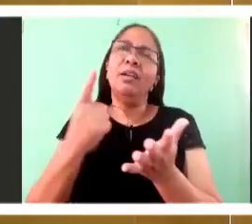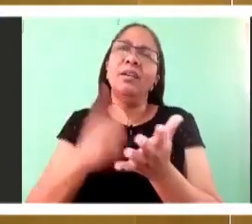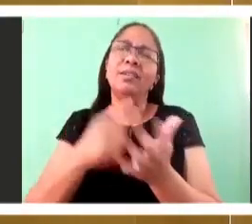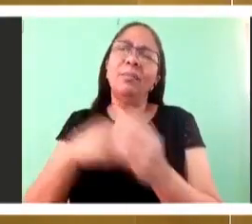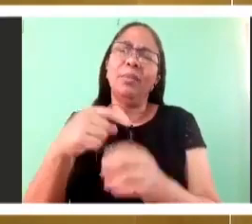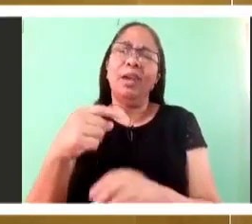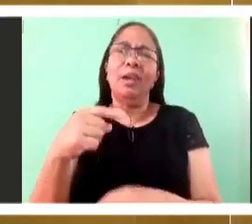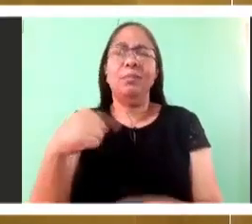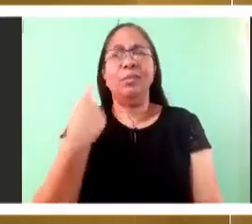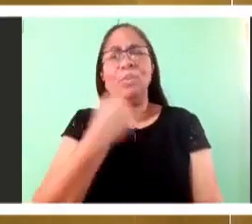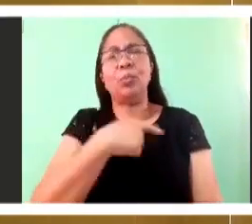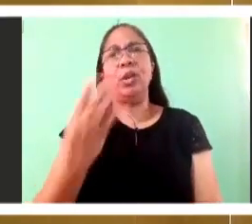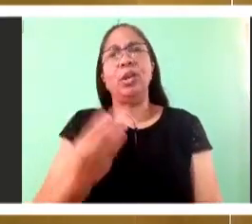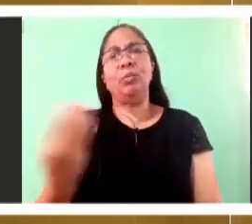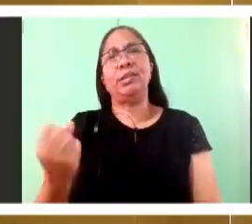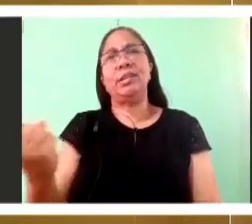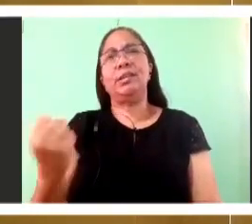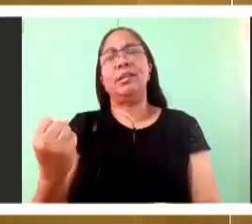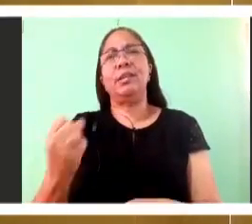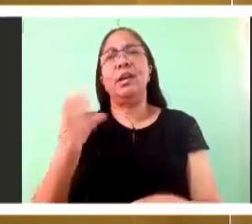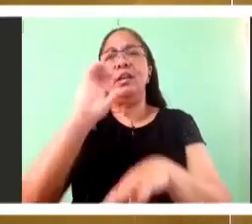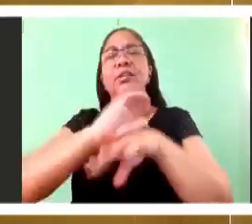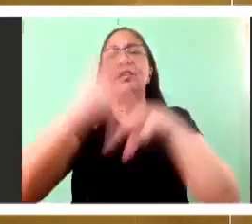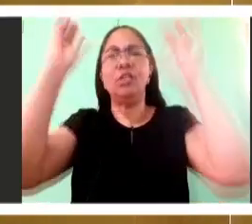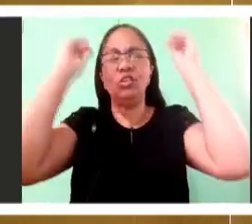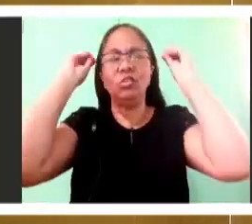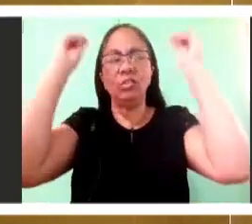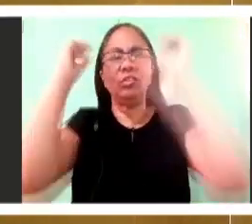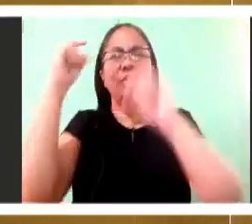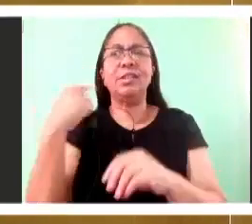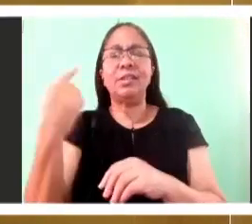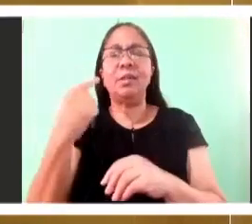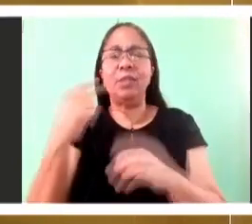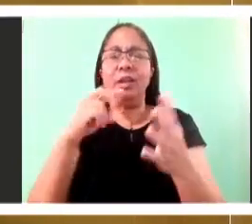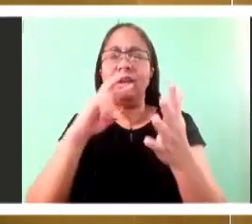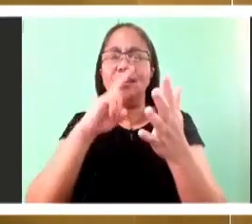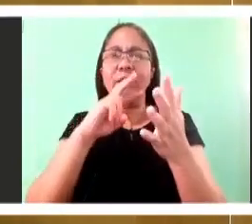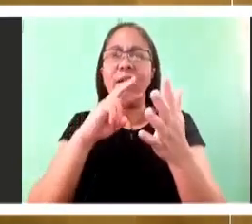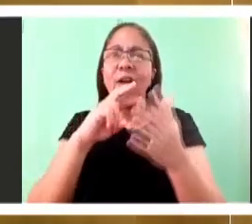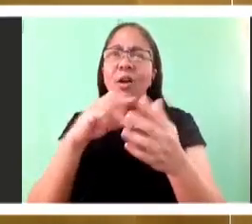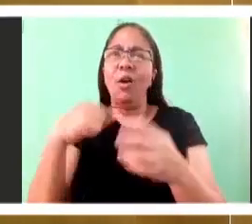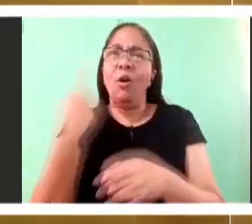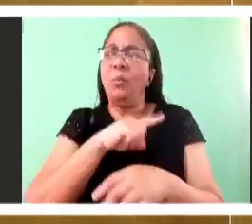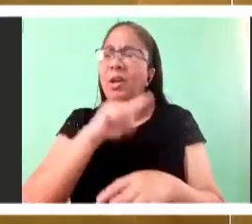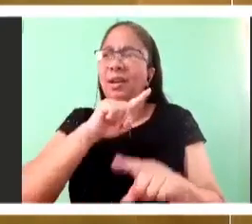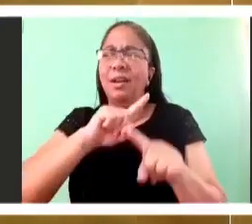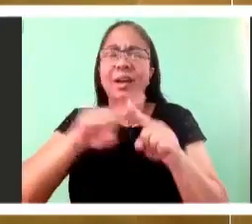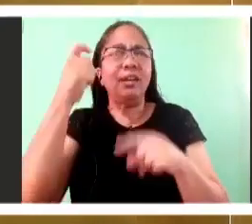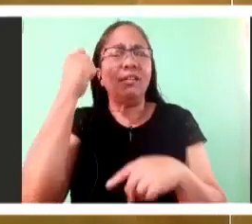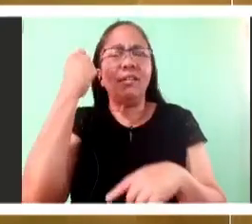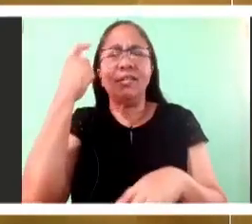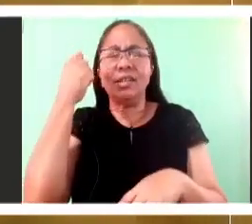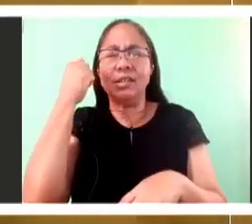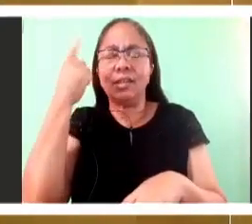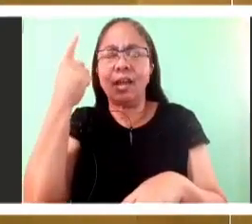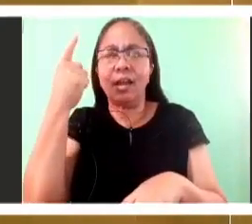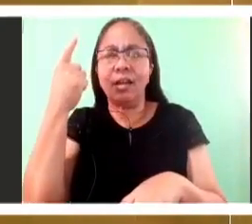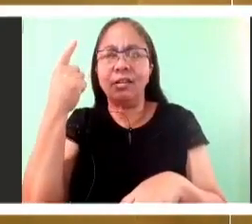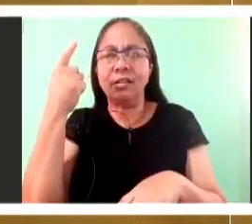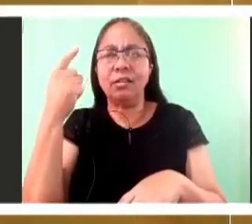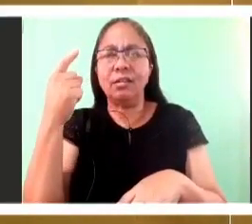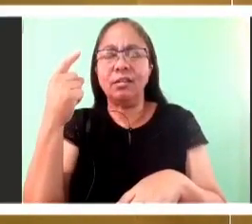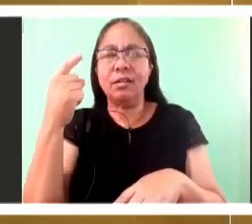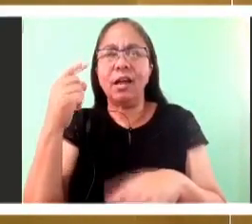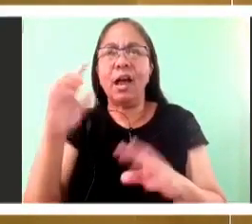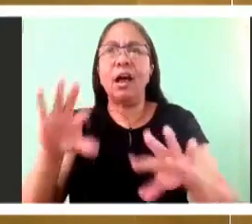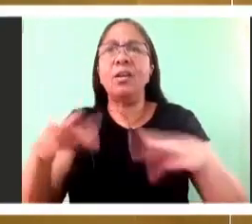we have to start where Peter starts. I don't get it, you know, and I don't understand it. But you know something? I believe that